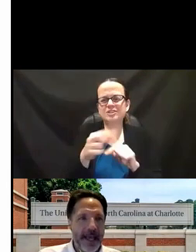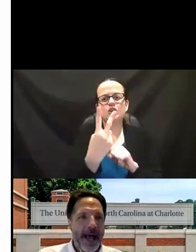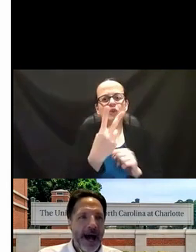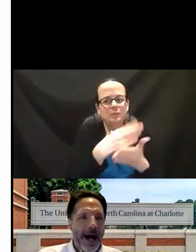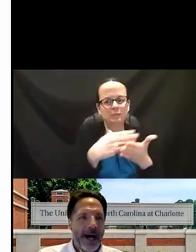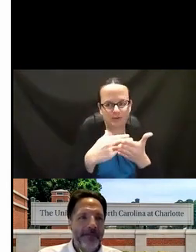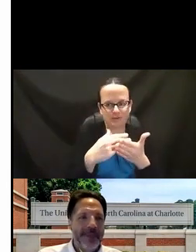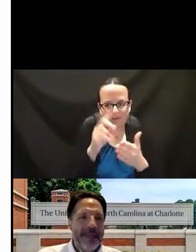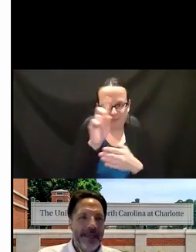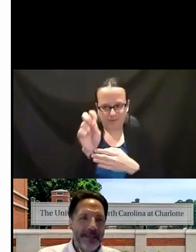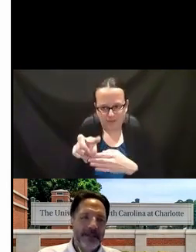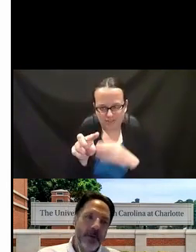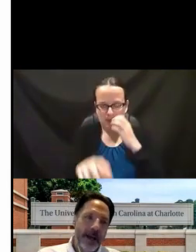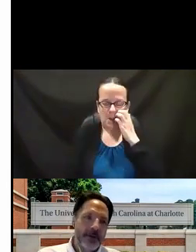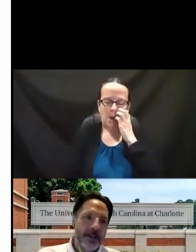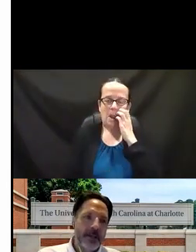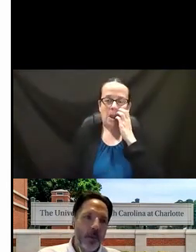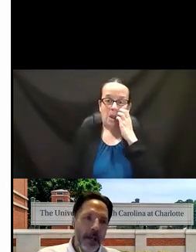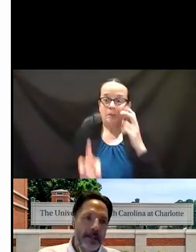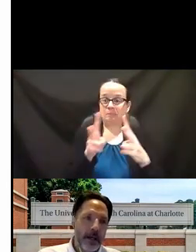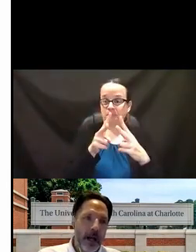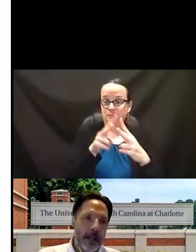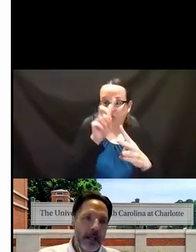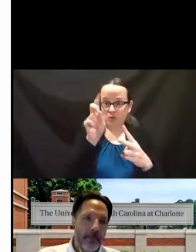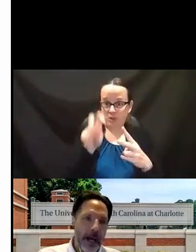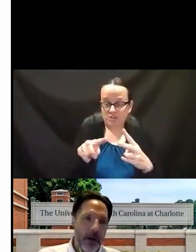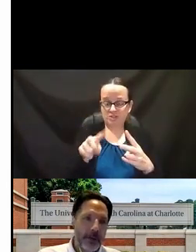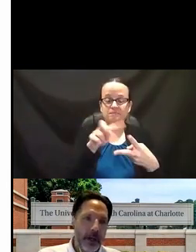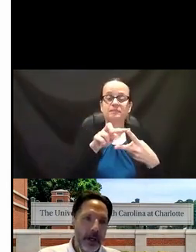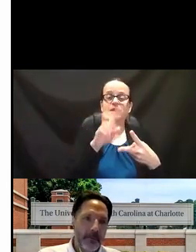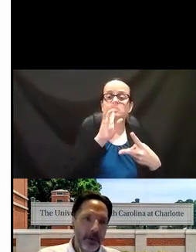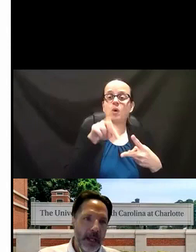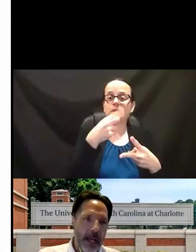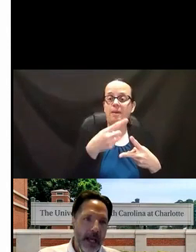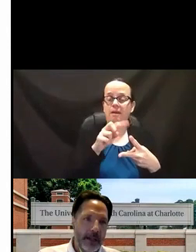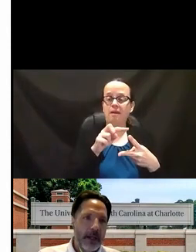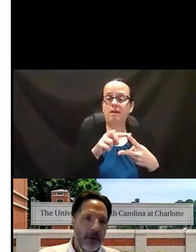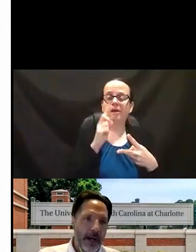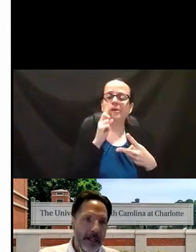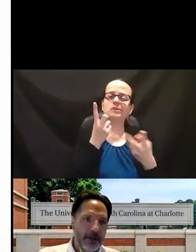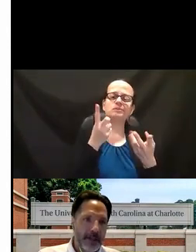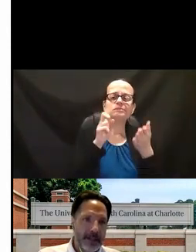questions. These two questions, one is talking about looking at cross-agency